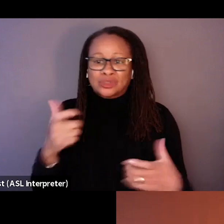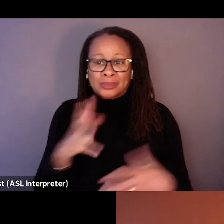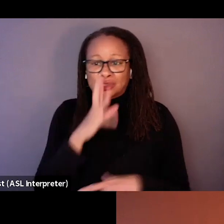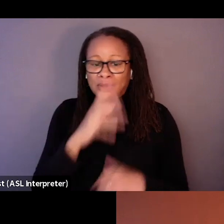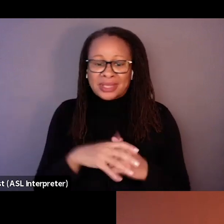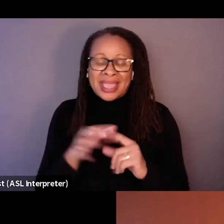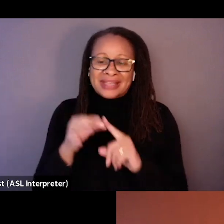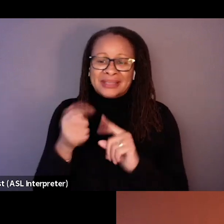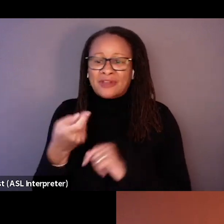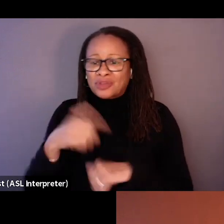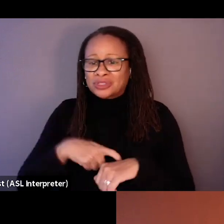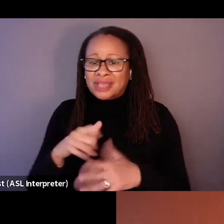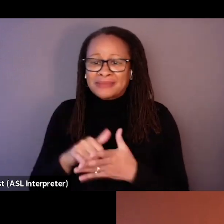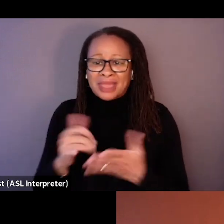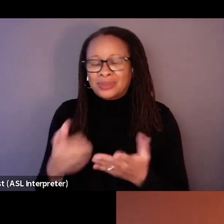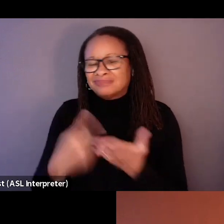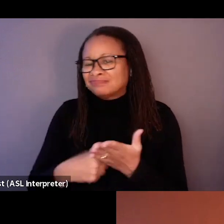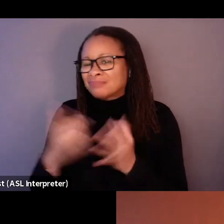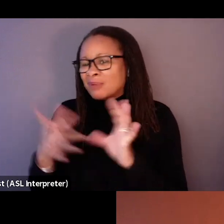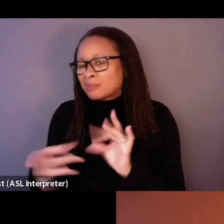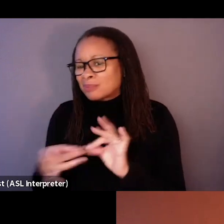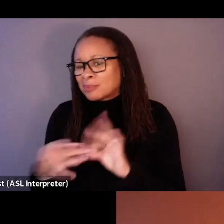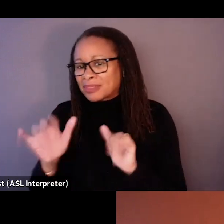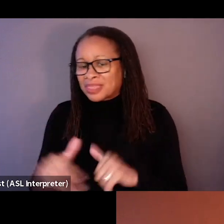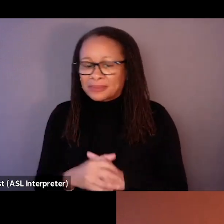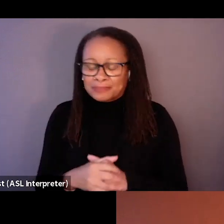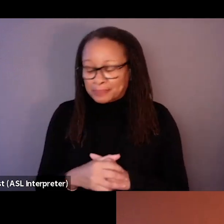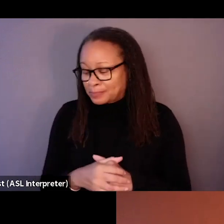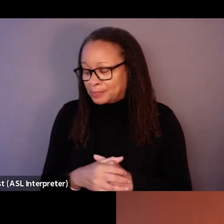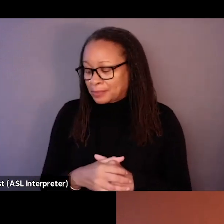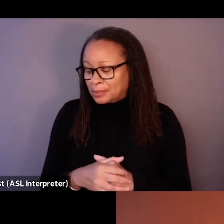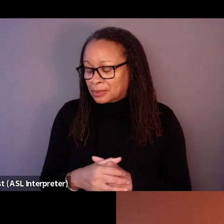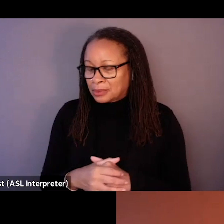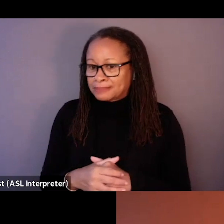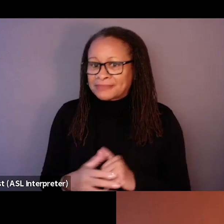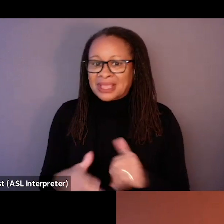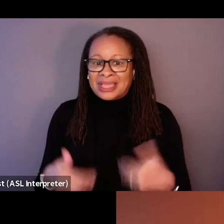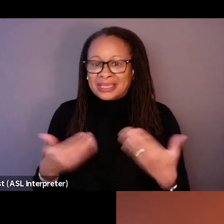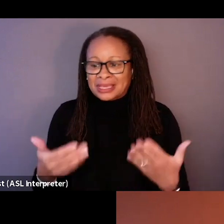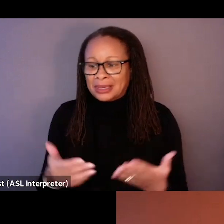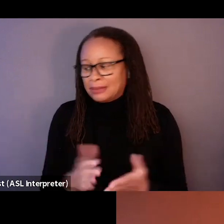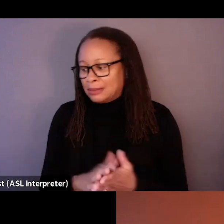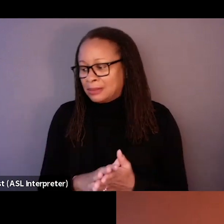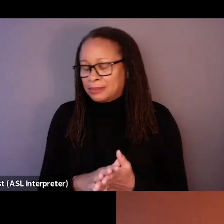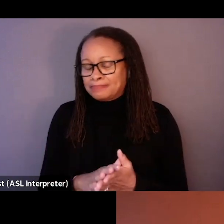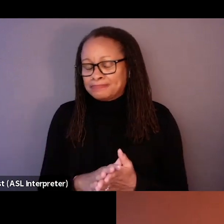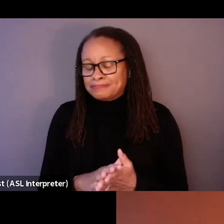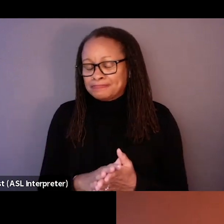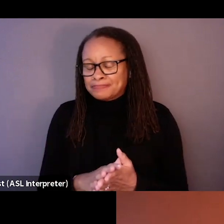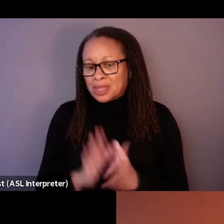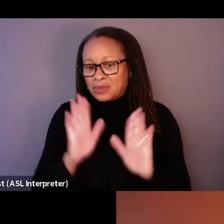except for a couple of times that we're talking, gave, gave an exceptional